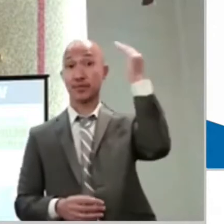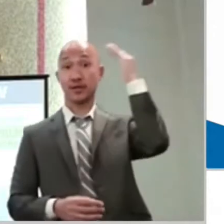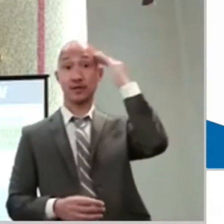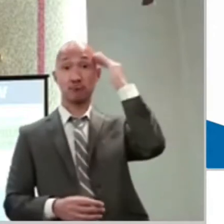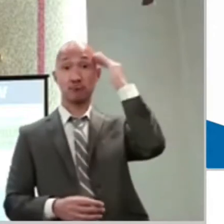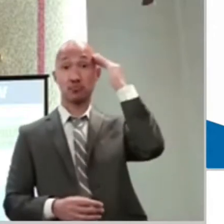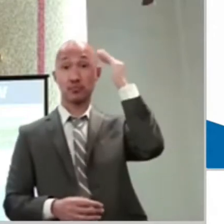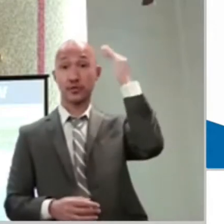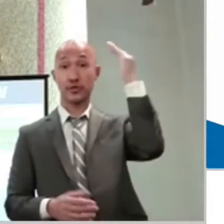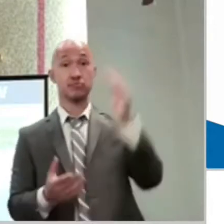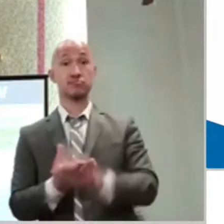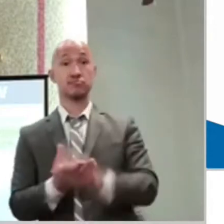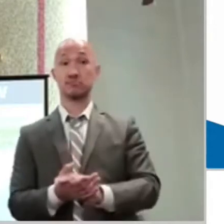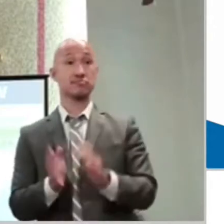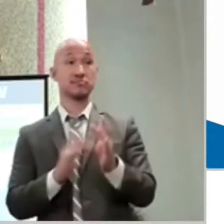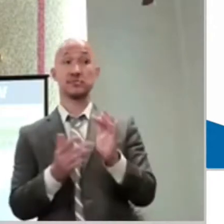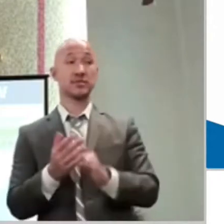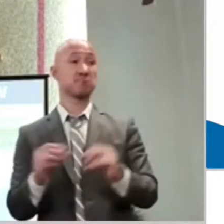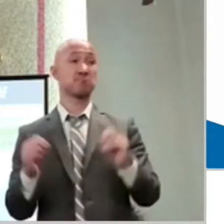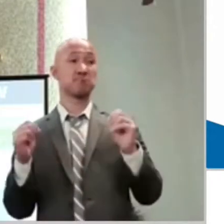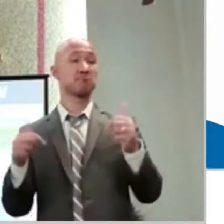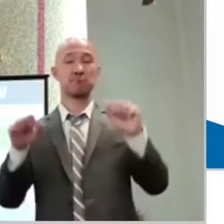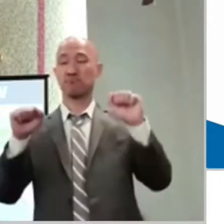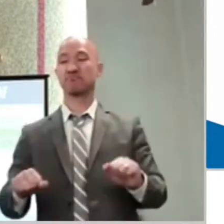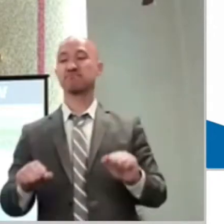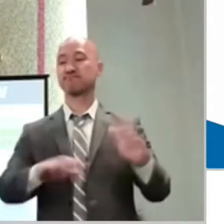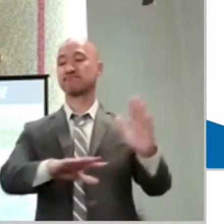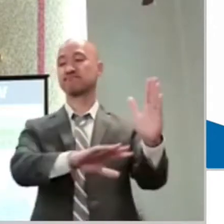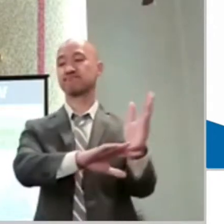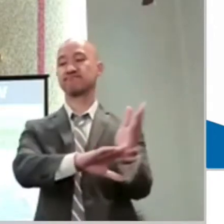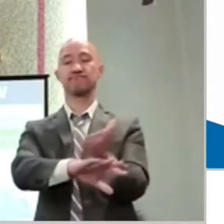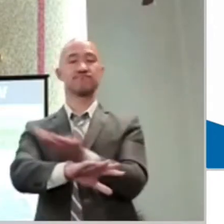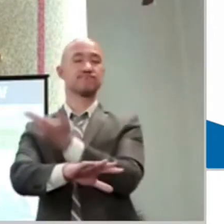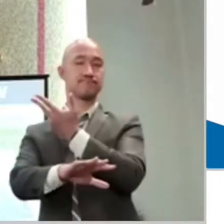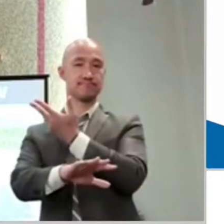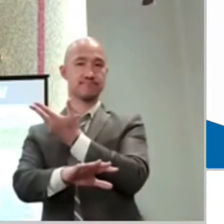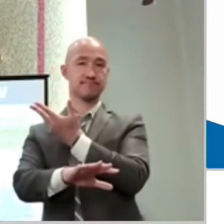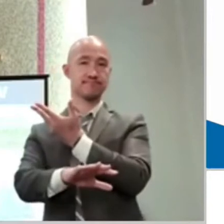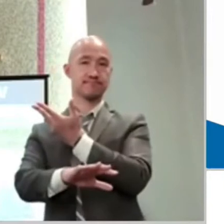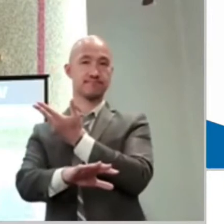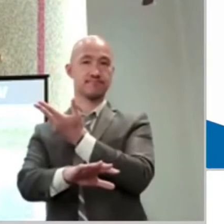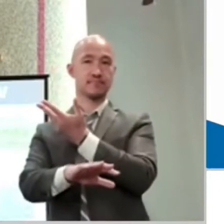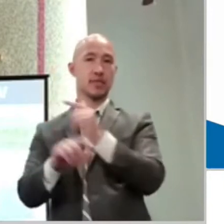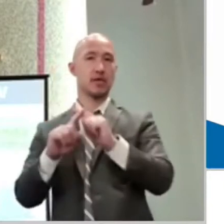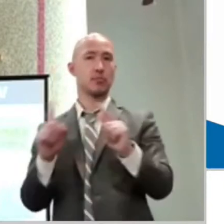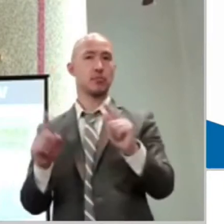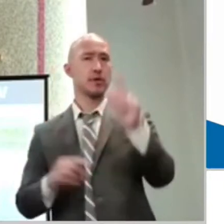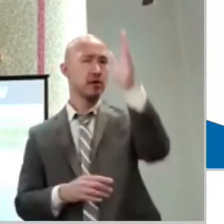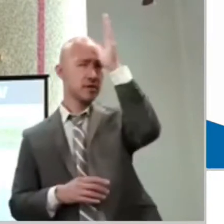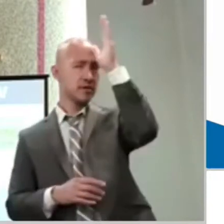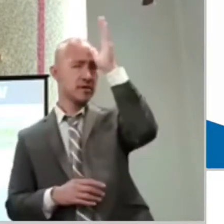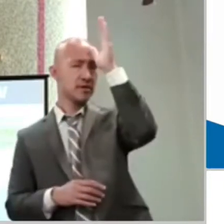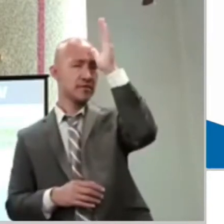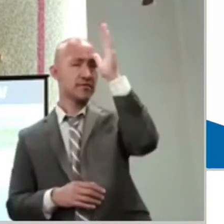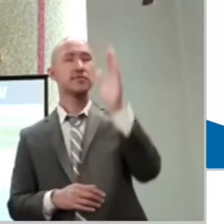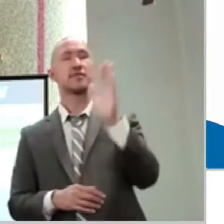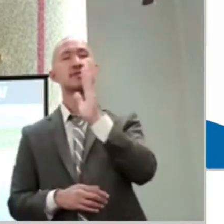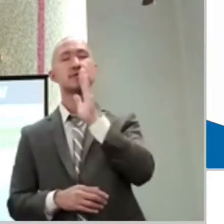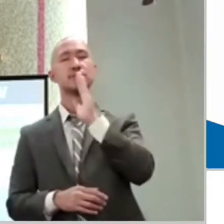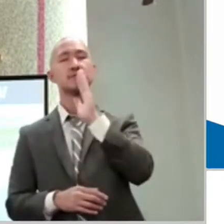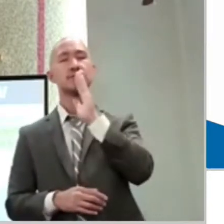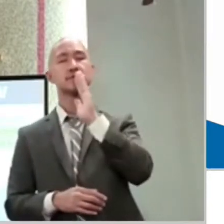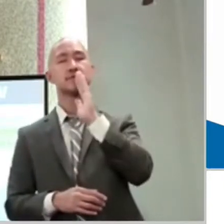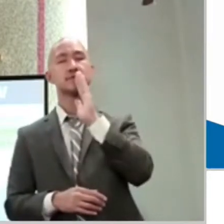he can. Oh, he knew he could. But the father says, if you can. Isn't that an interesting contrast right there?